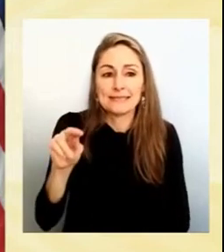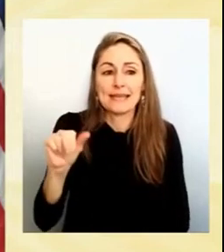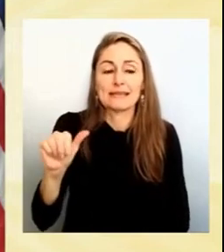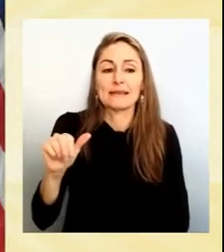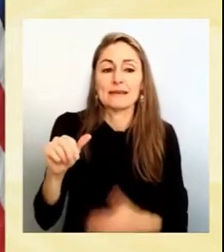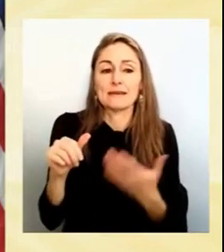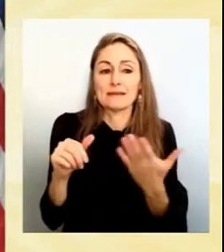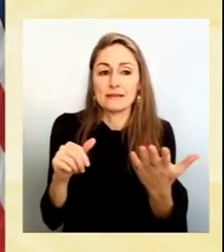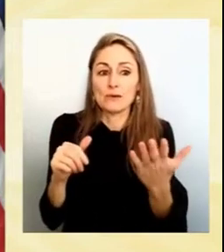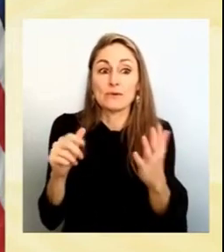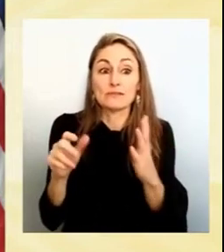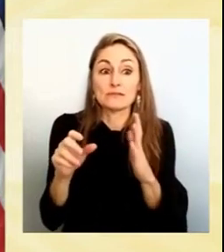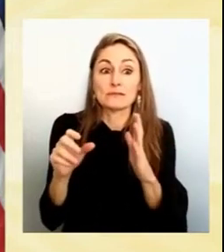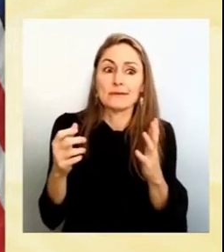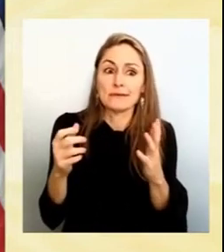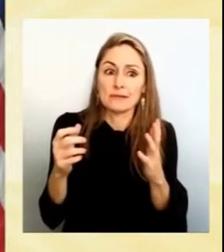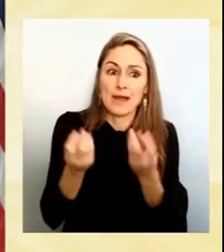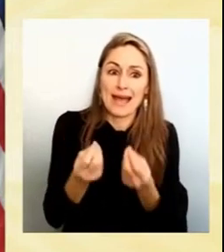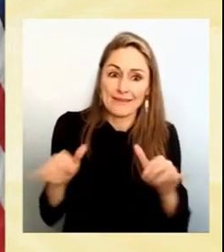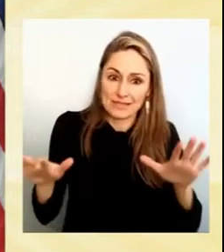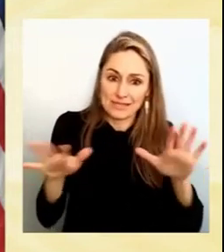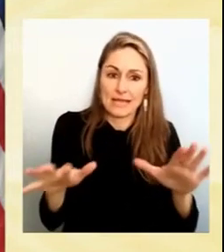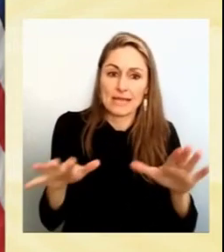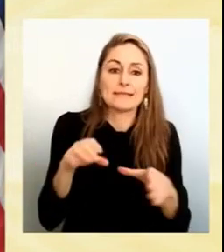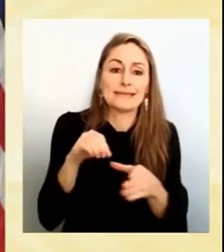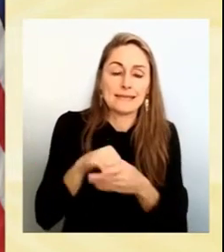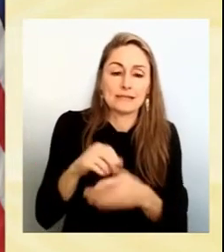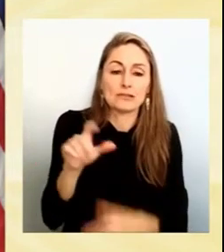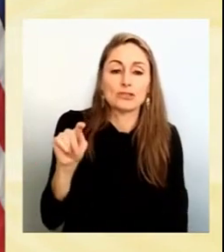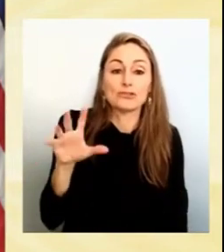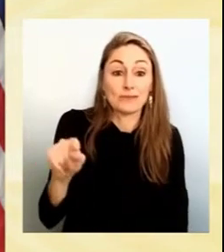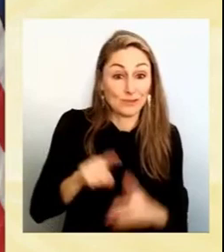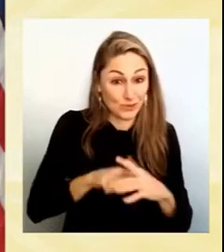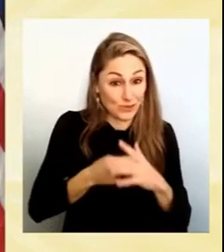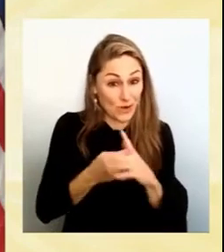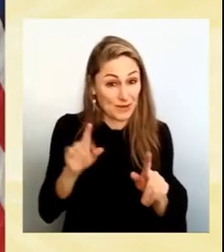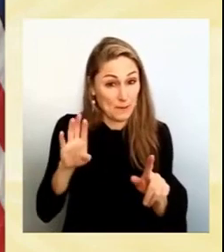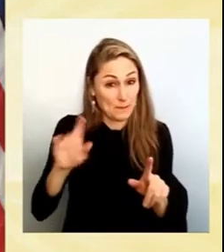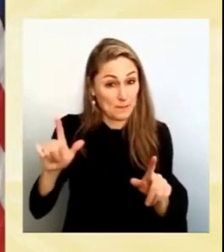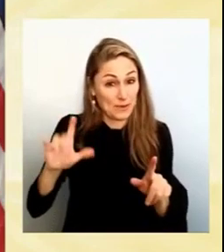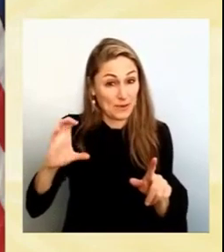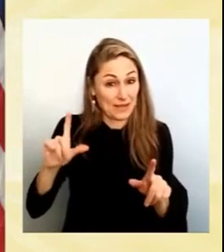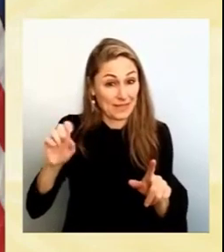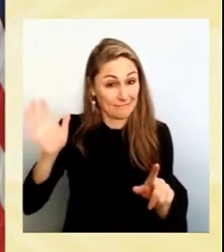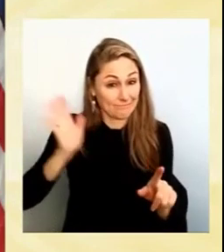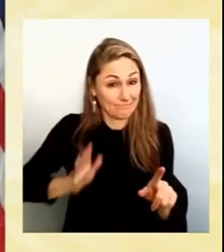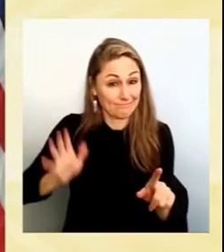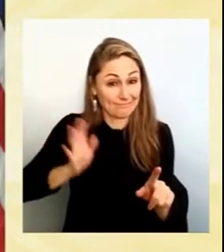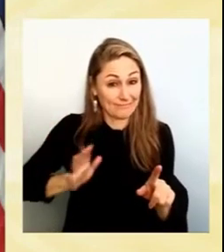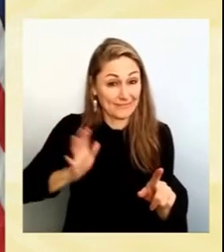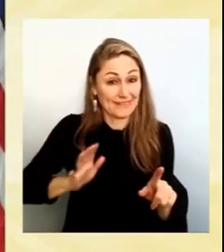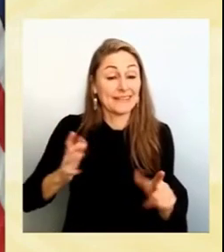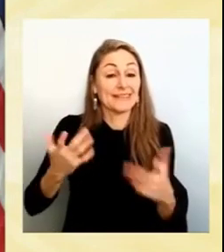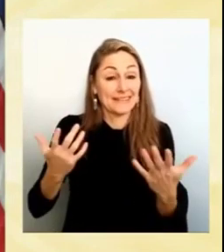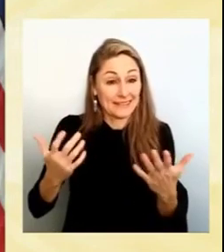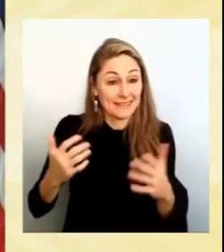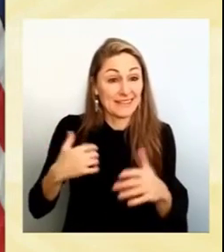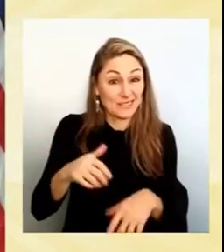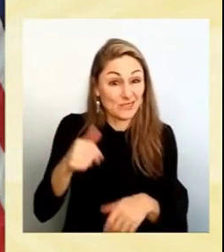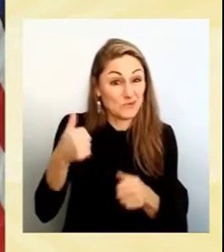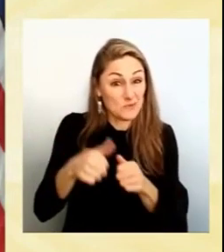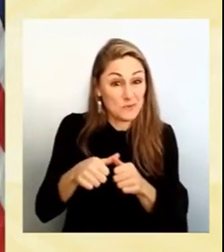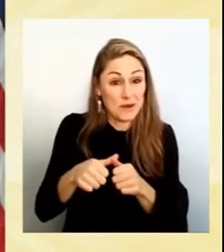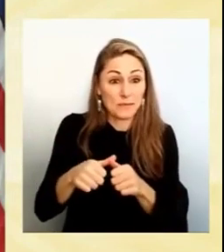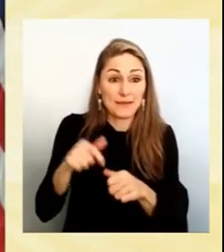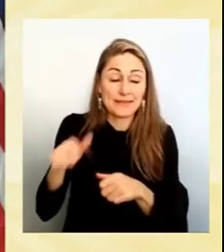begun with the delegation to Washington during the Bill Clinton administration by the Pekagan Band of Potawatomi Indians, a reminder of how long the